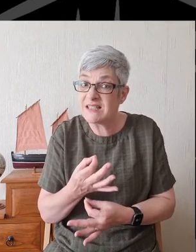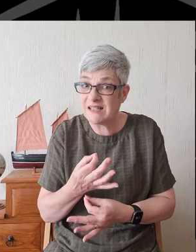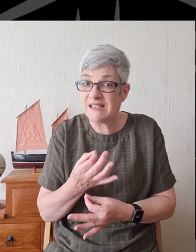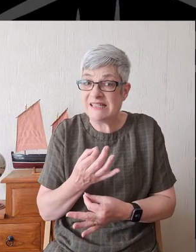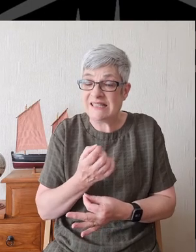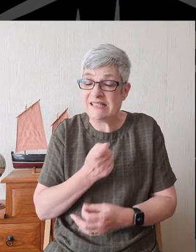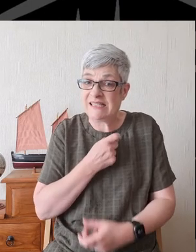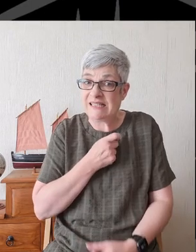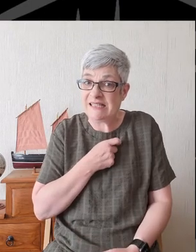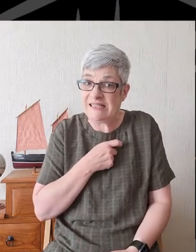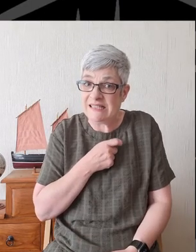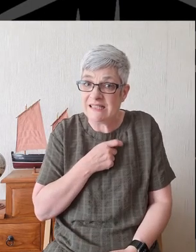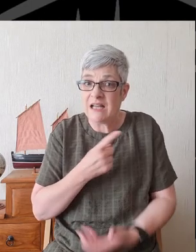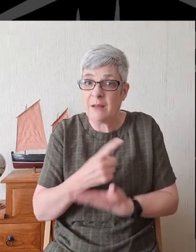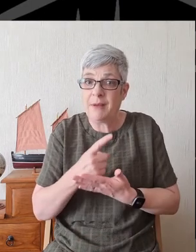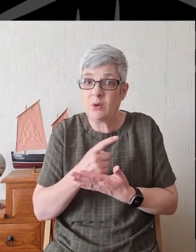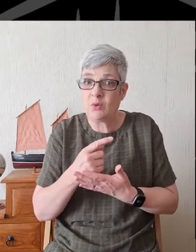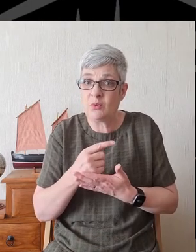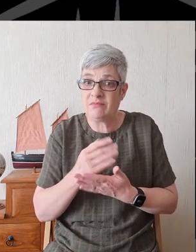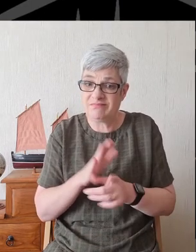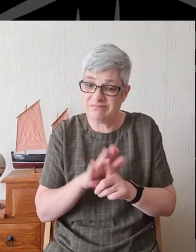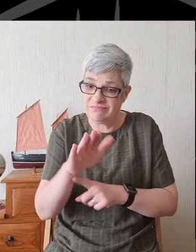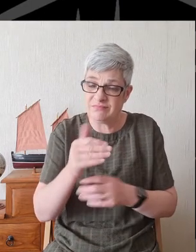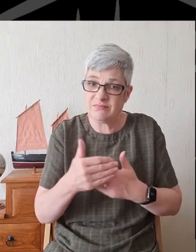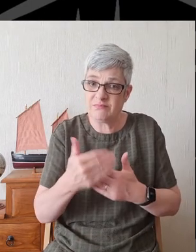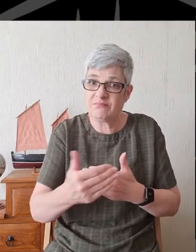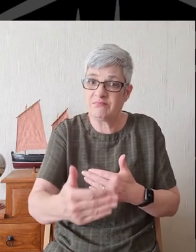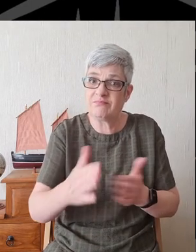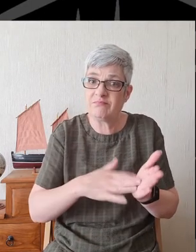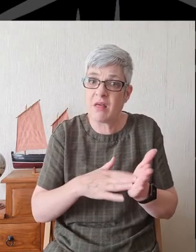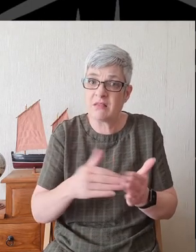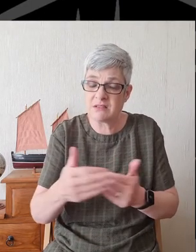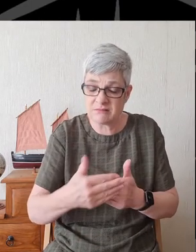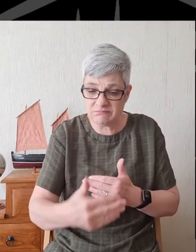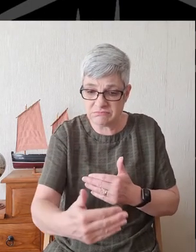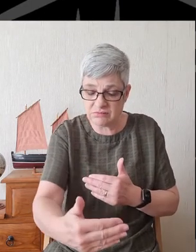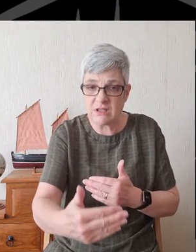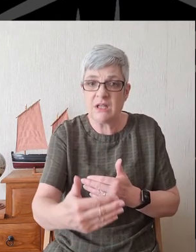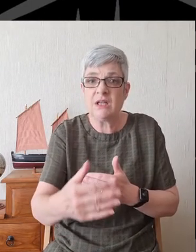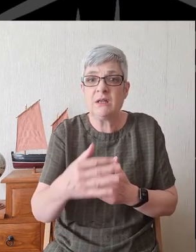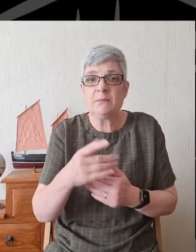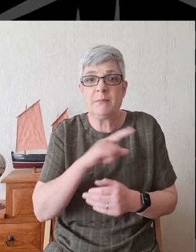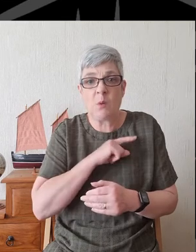what the coming months Will bring As mixing increases